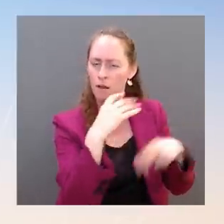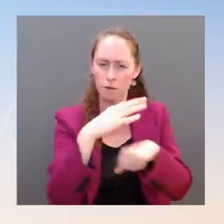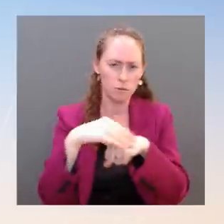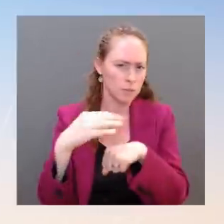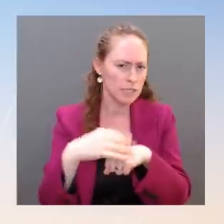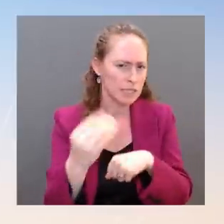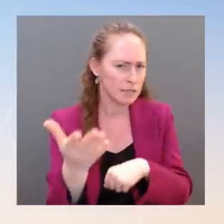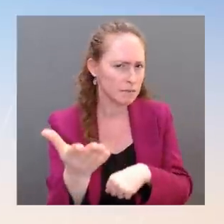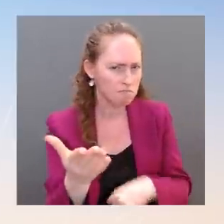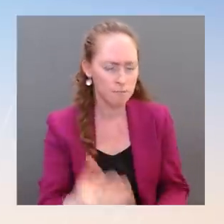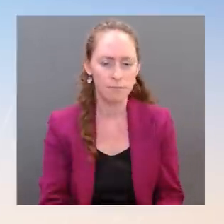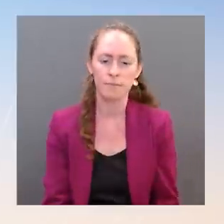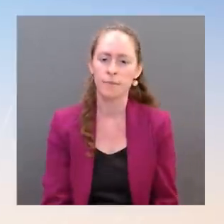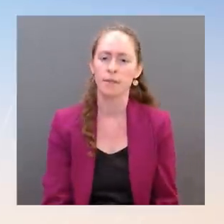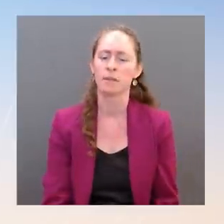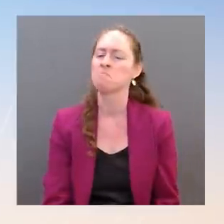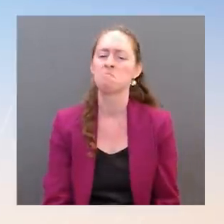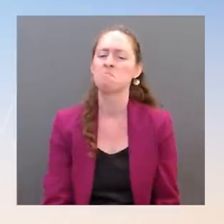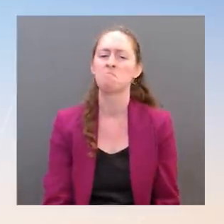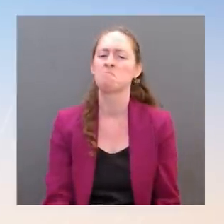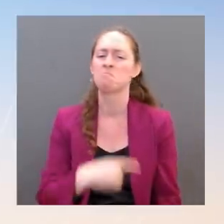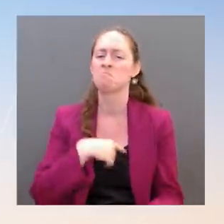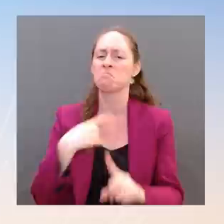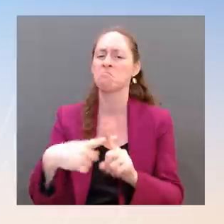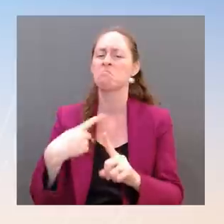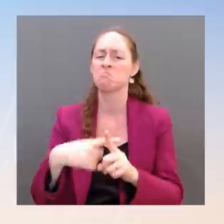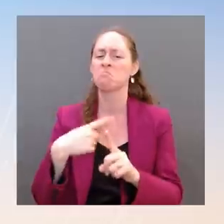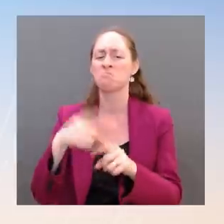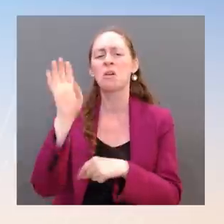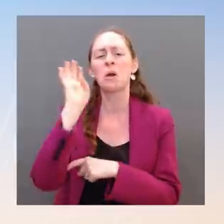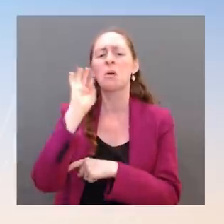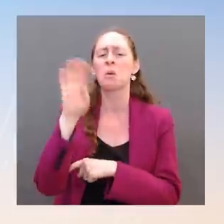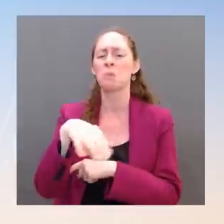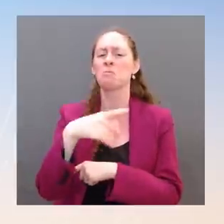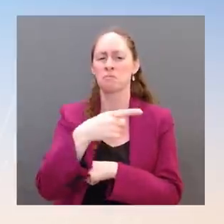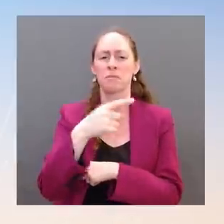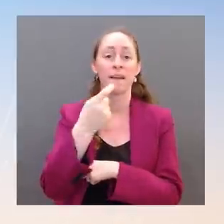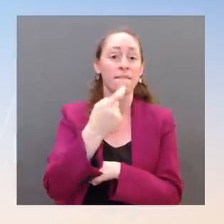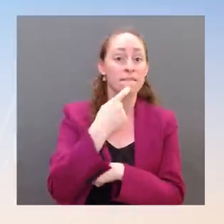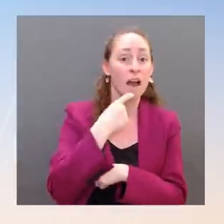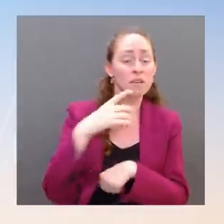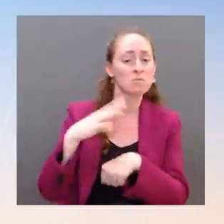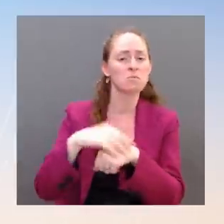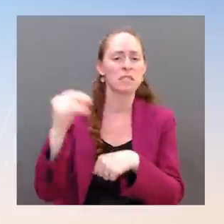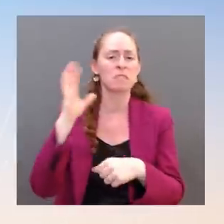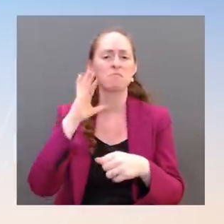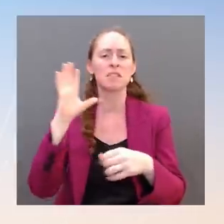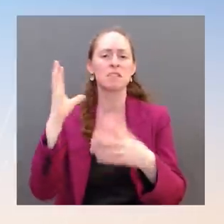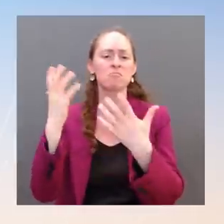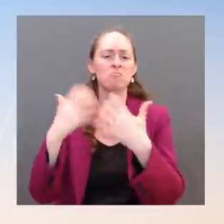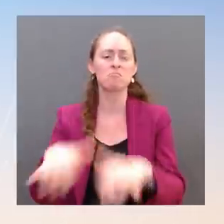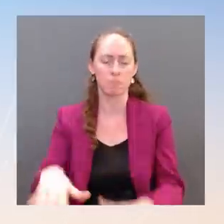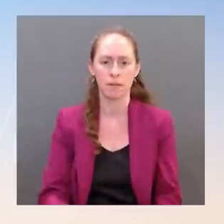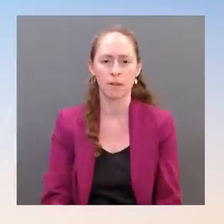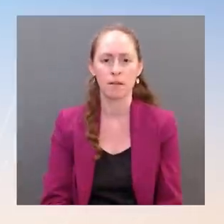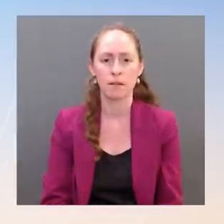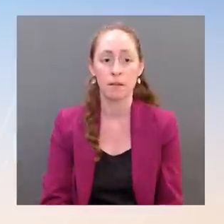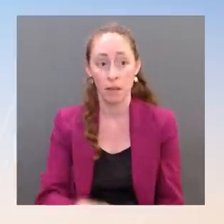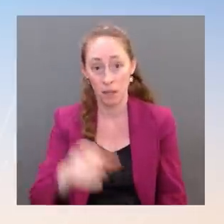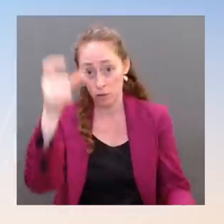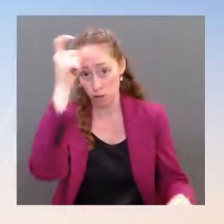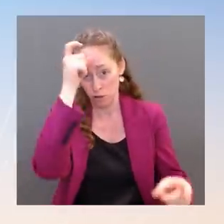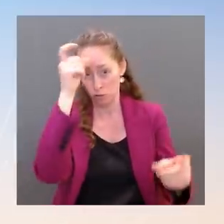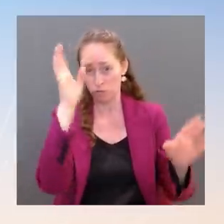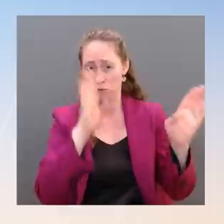efficient accession process, that Turkey's concerns can be addressed. Finland and Sweden are working directly with Turkey to do this, but we're also talking